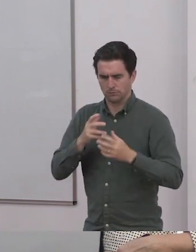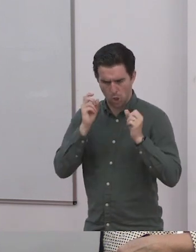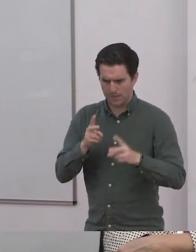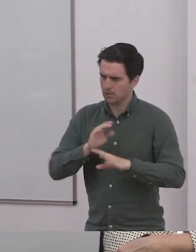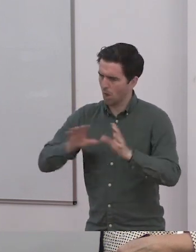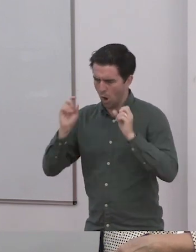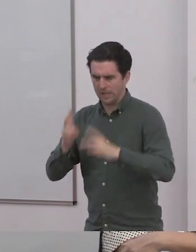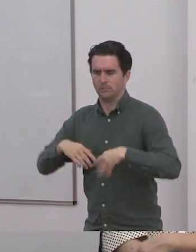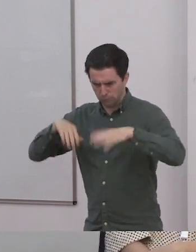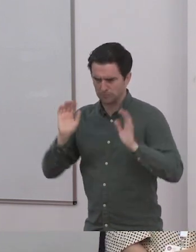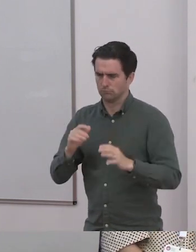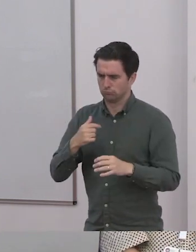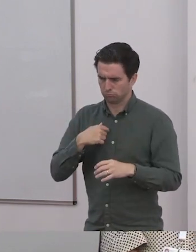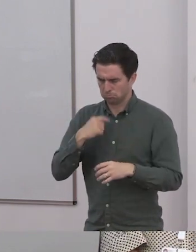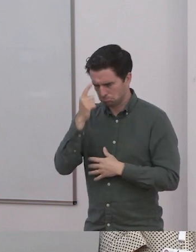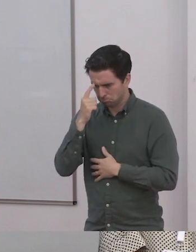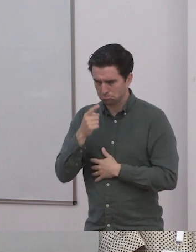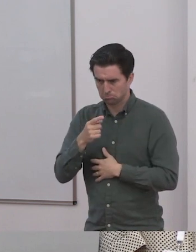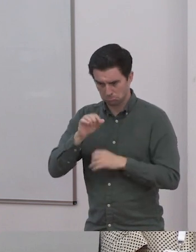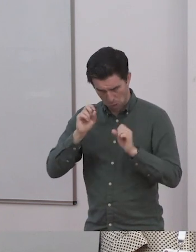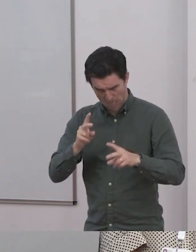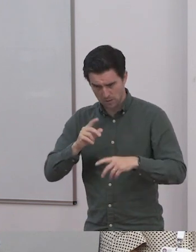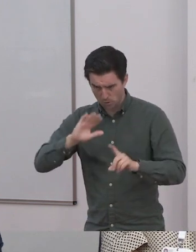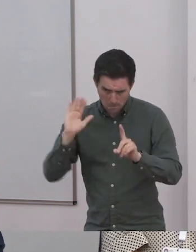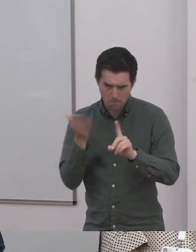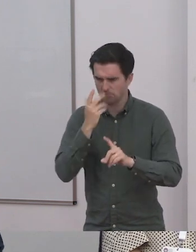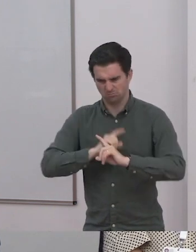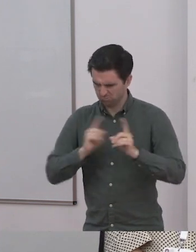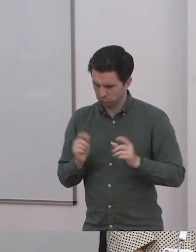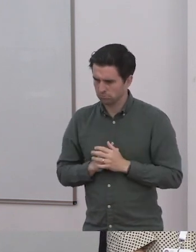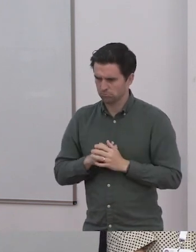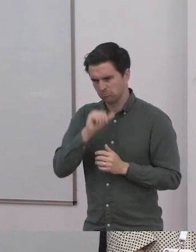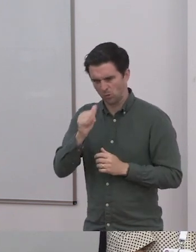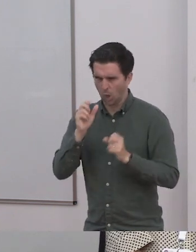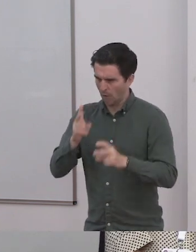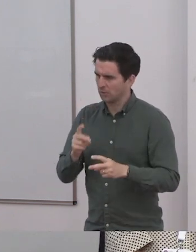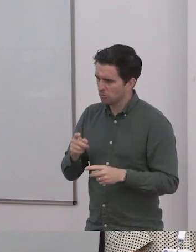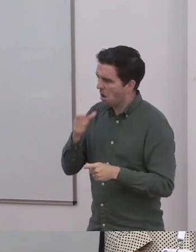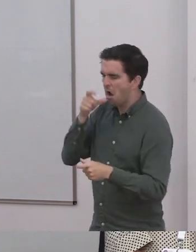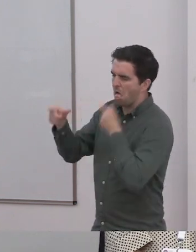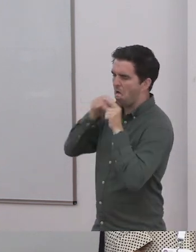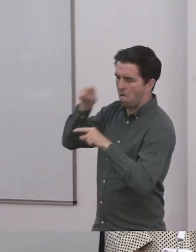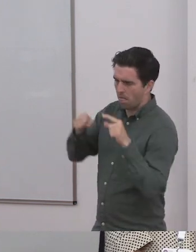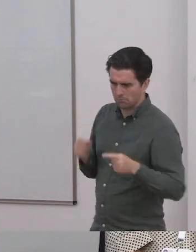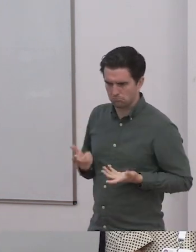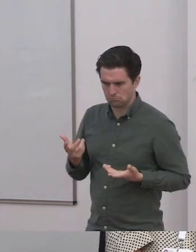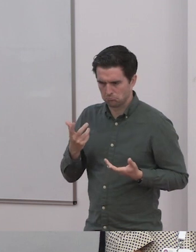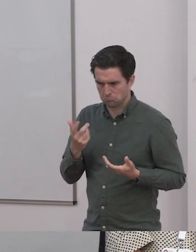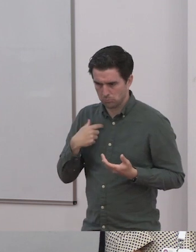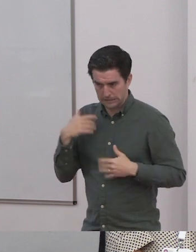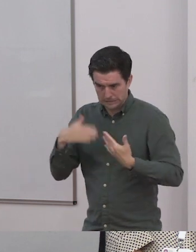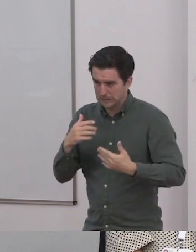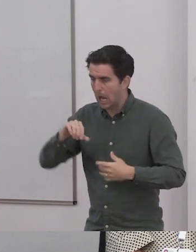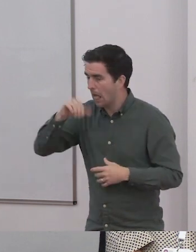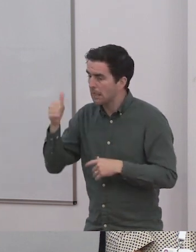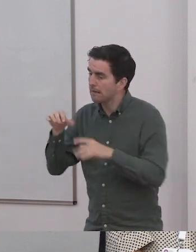to call people out on this? And we came up with a system that we were happy with, that the kids should be able to call us